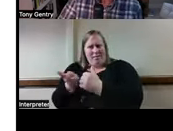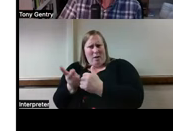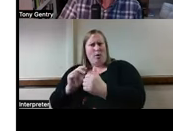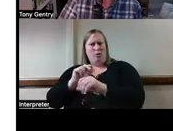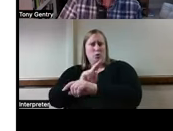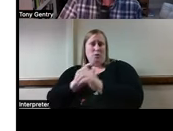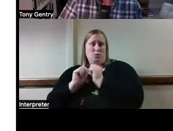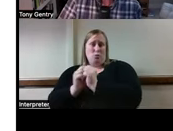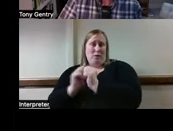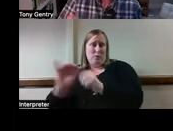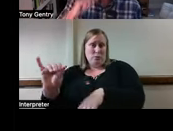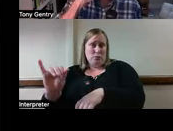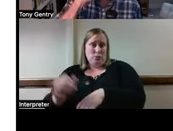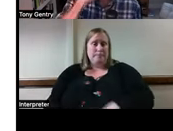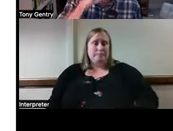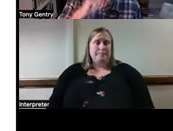home.